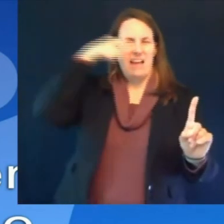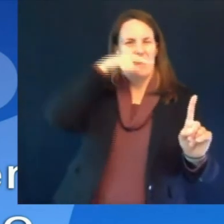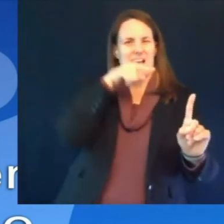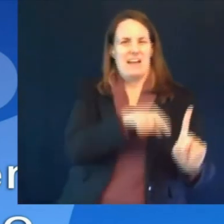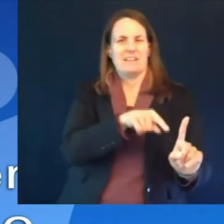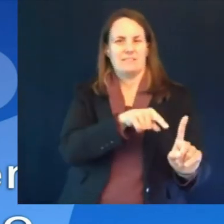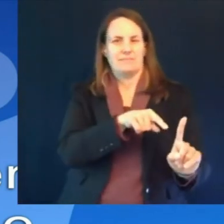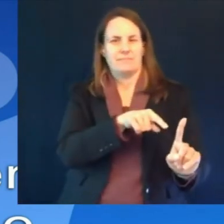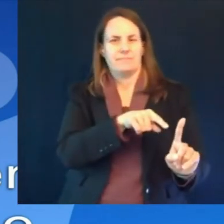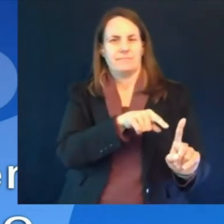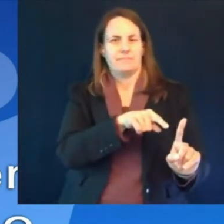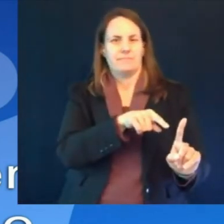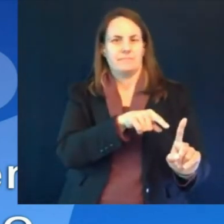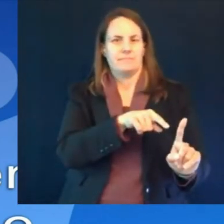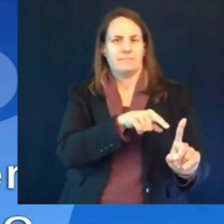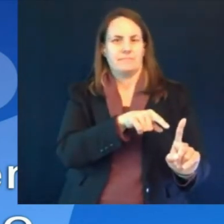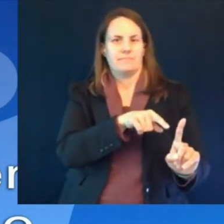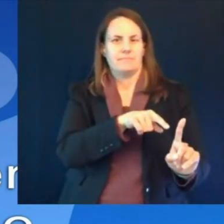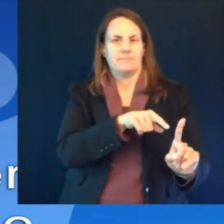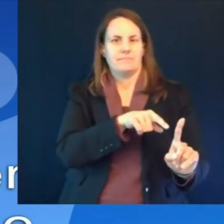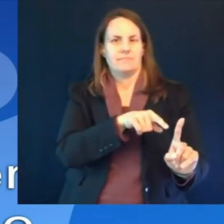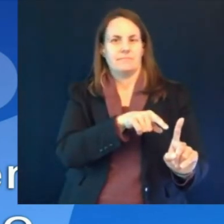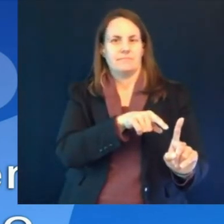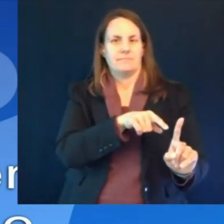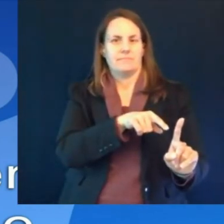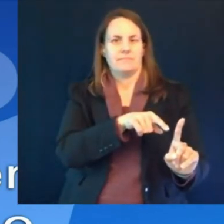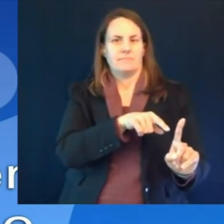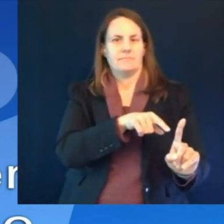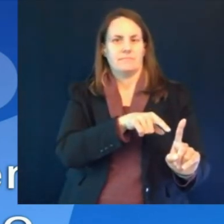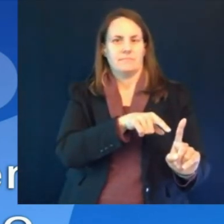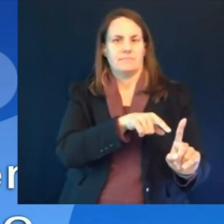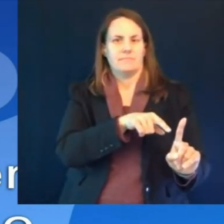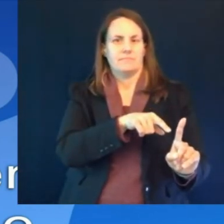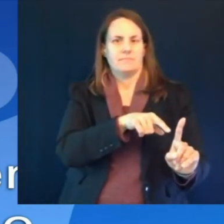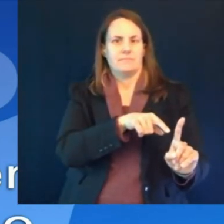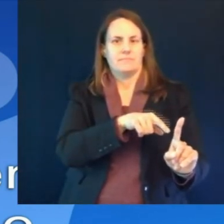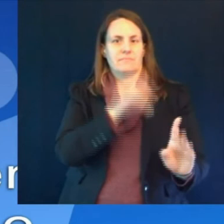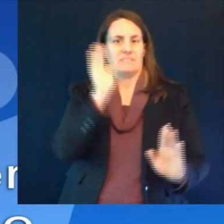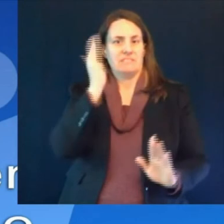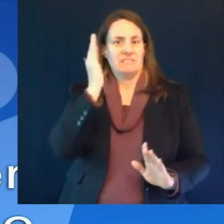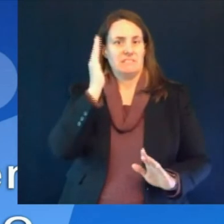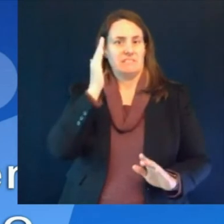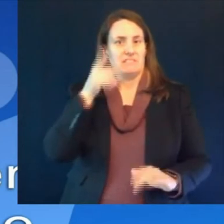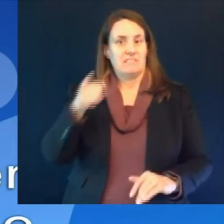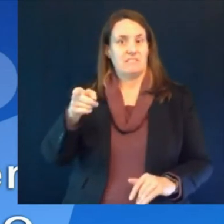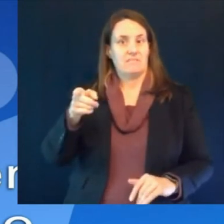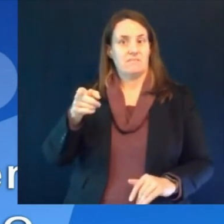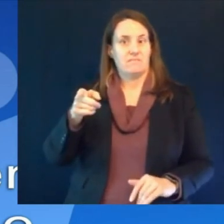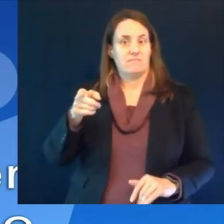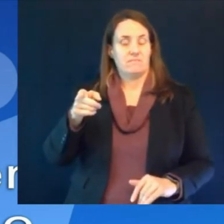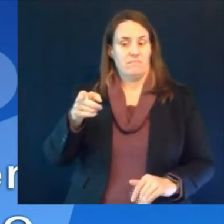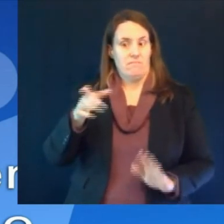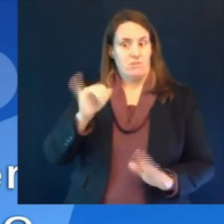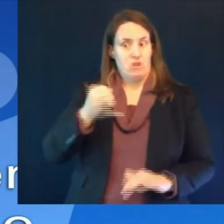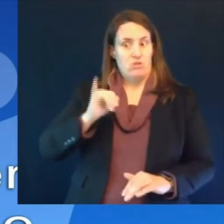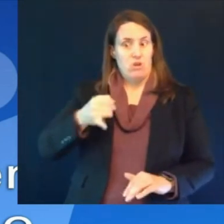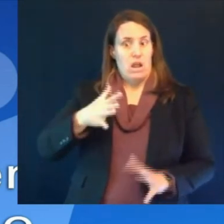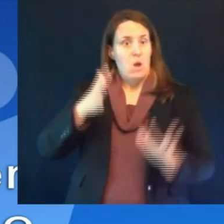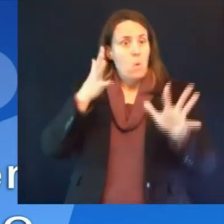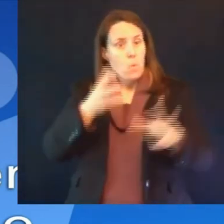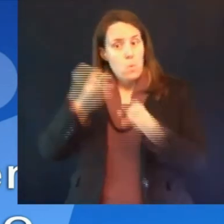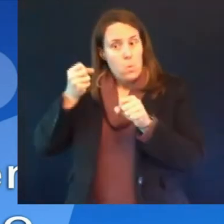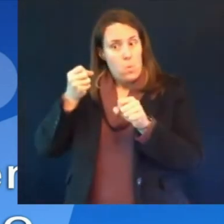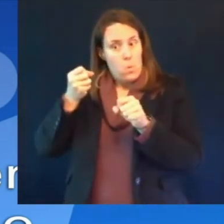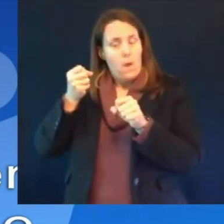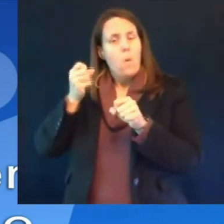the johnson and johnson vaccine isn't fully going to go away um you're talking about you know keeping that supply there not using it